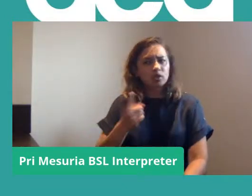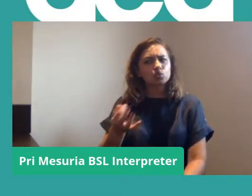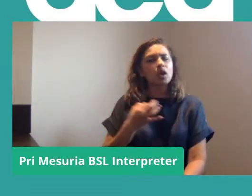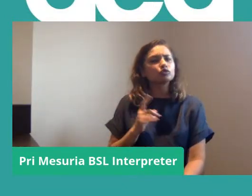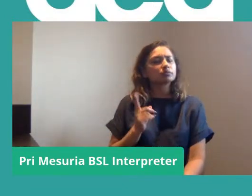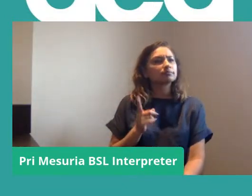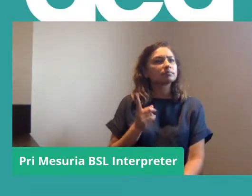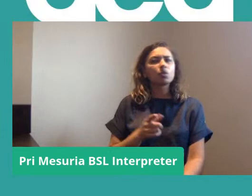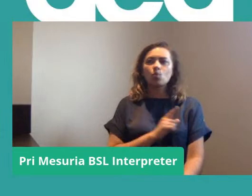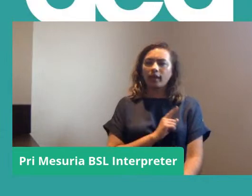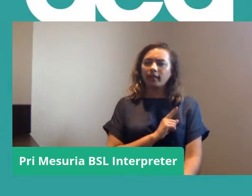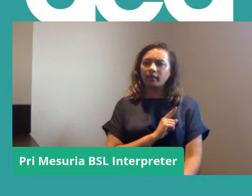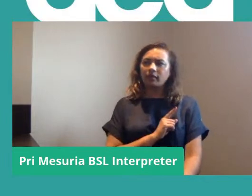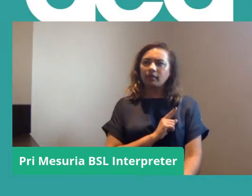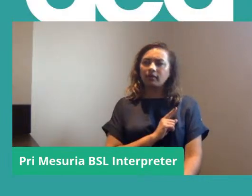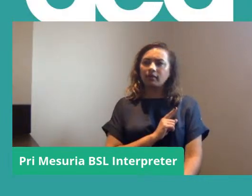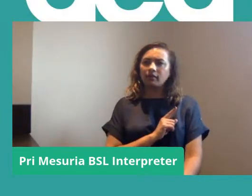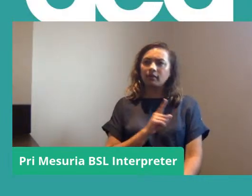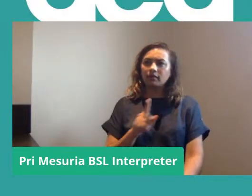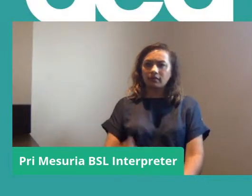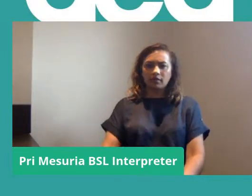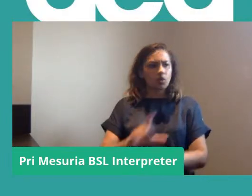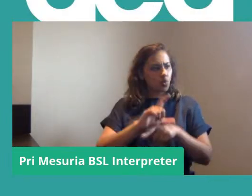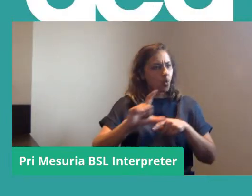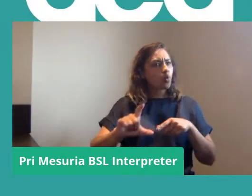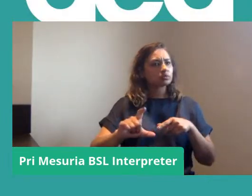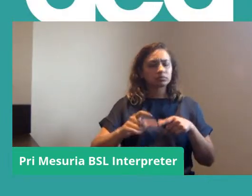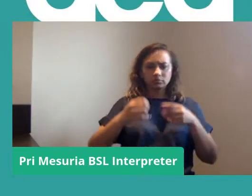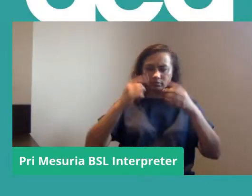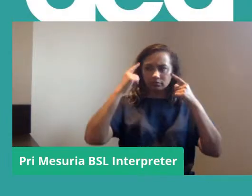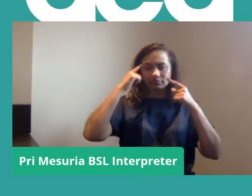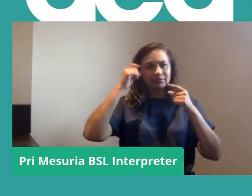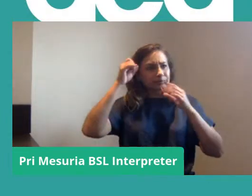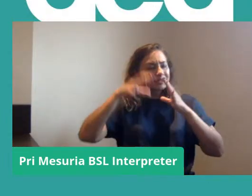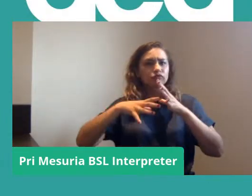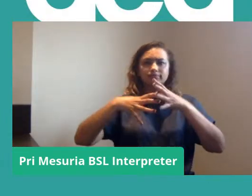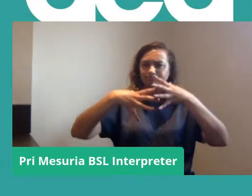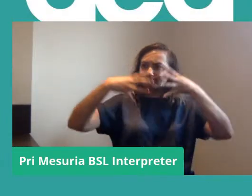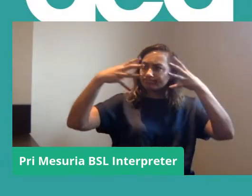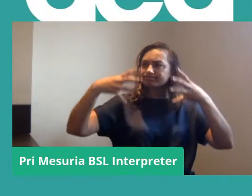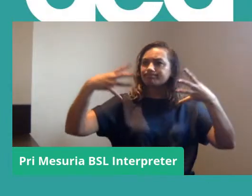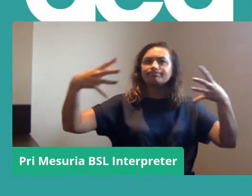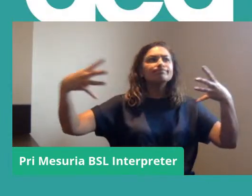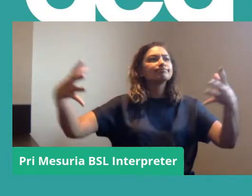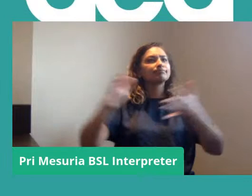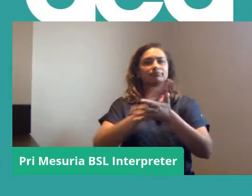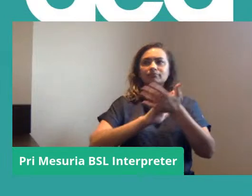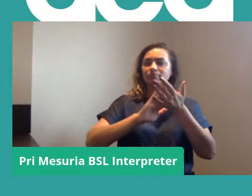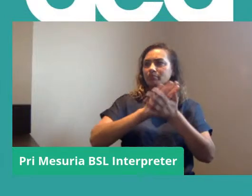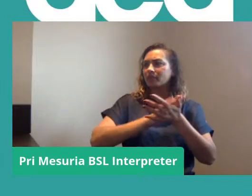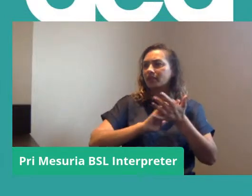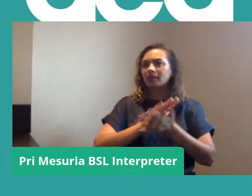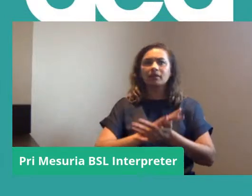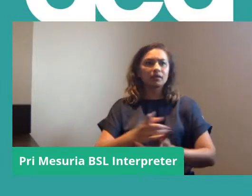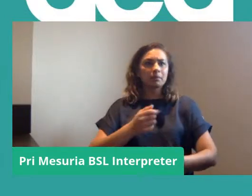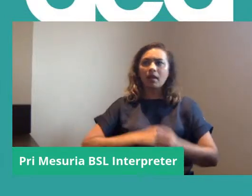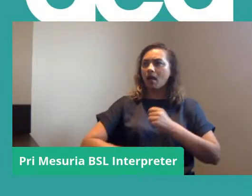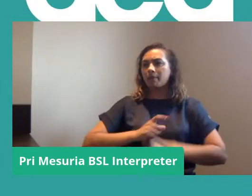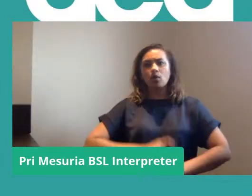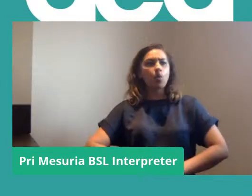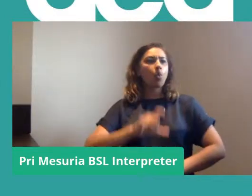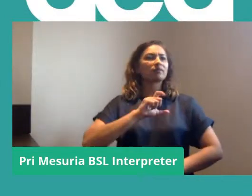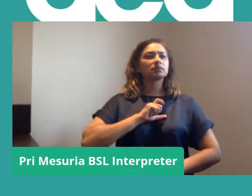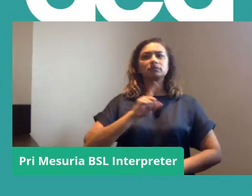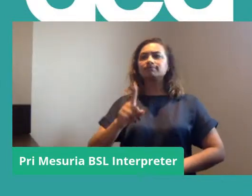the reason is because it expands on that experience. It allows you to become more confident